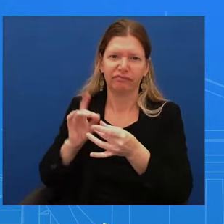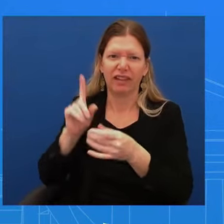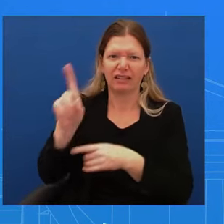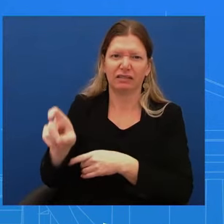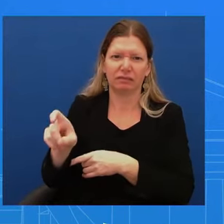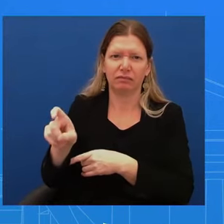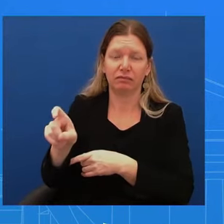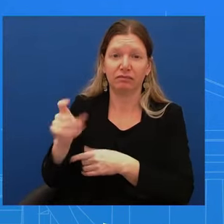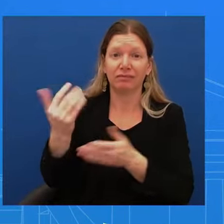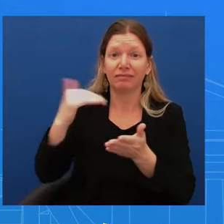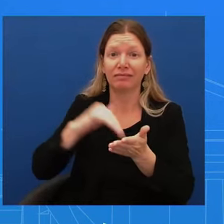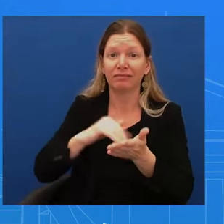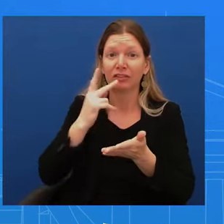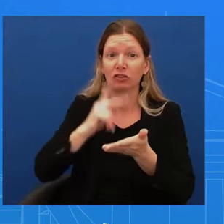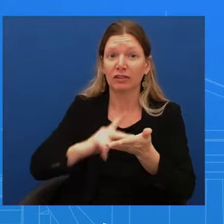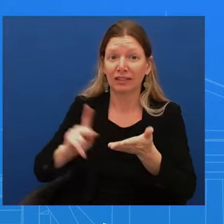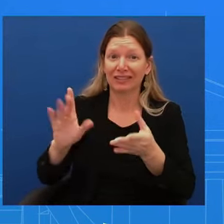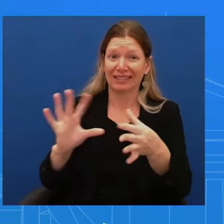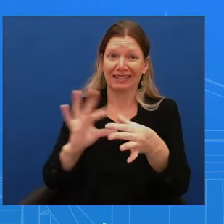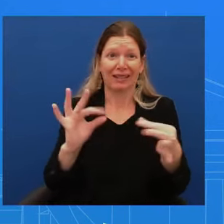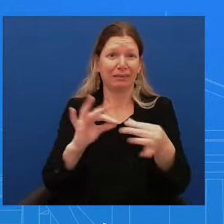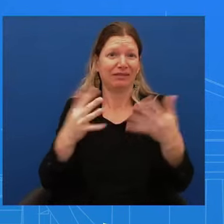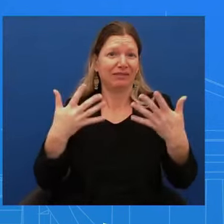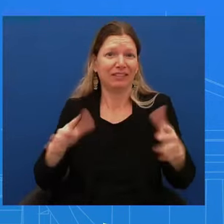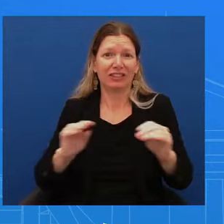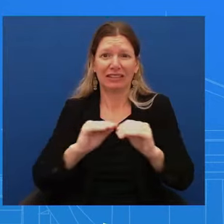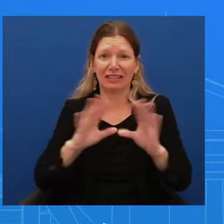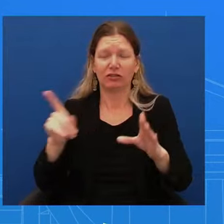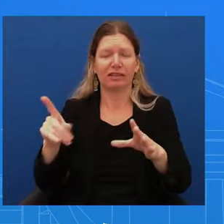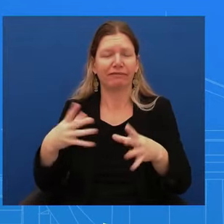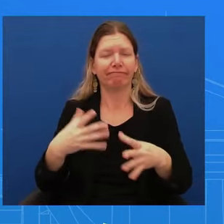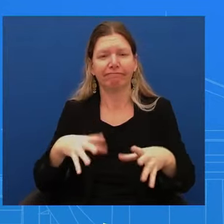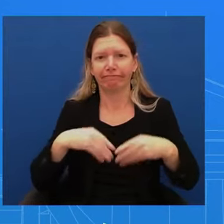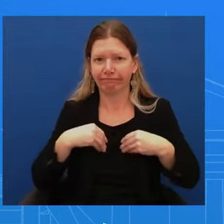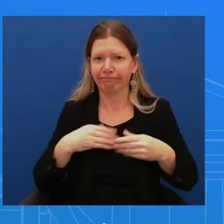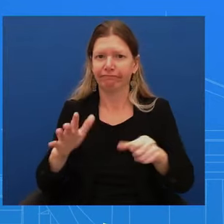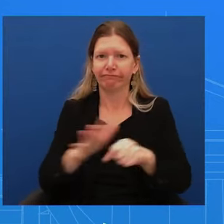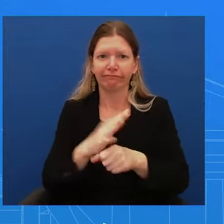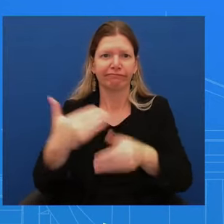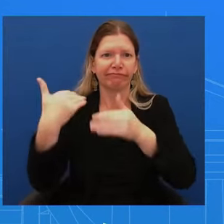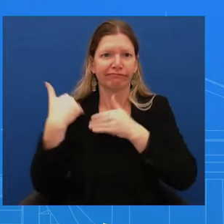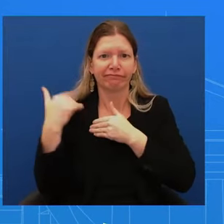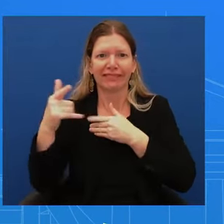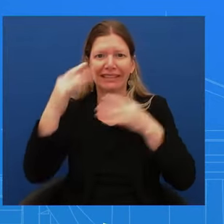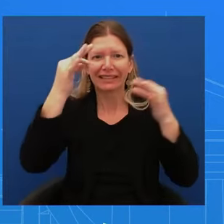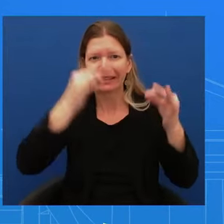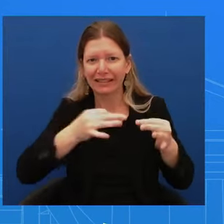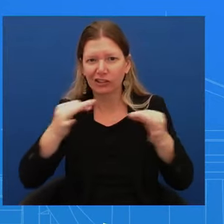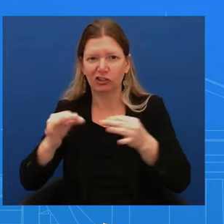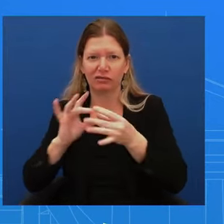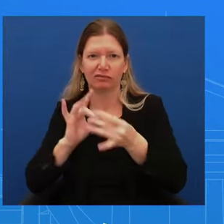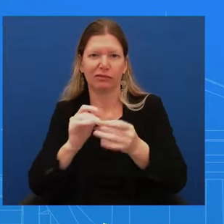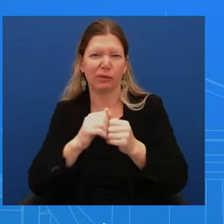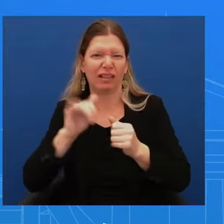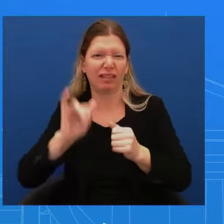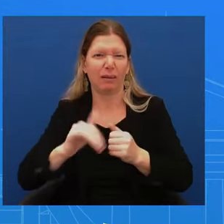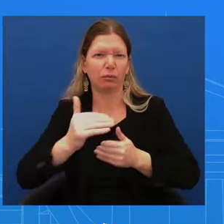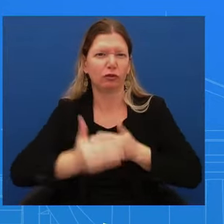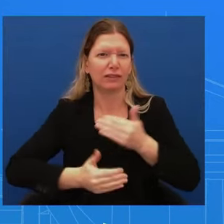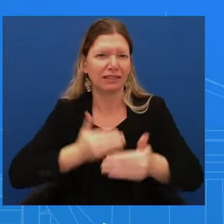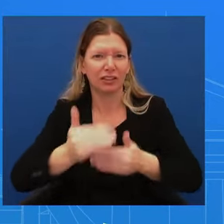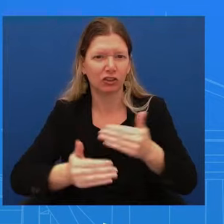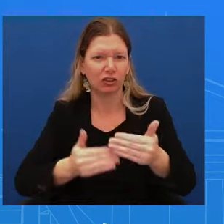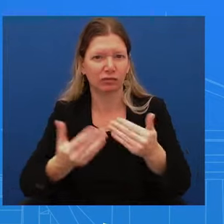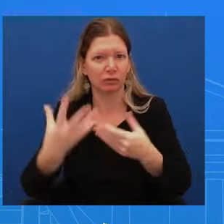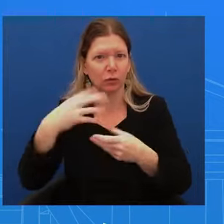procedure. And that includes the decisions about about how that that procedure was communicated. He takes full responsibility for that.